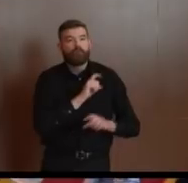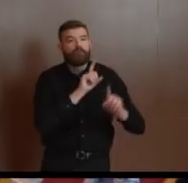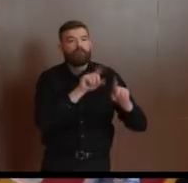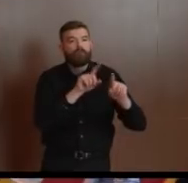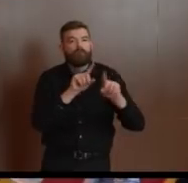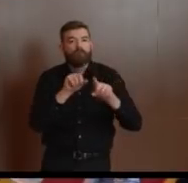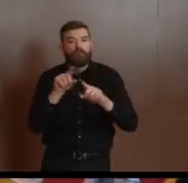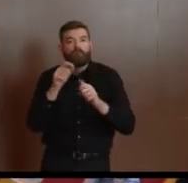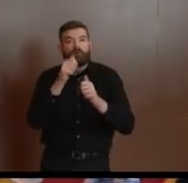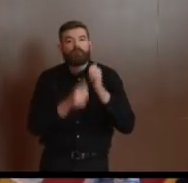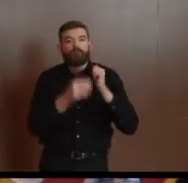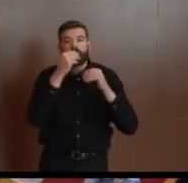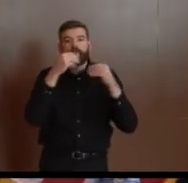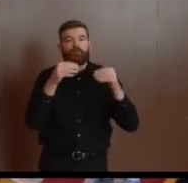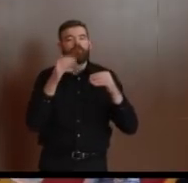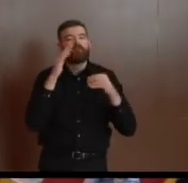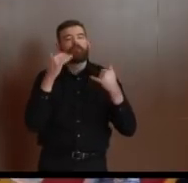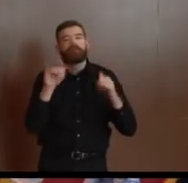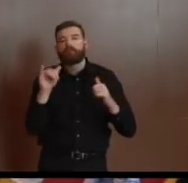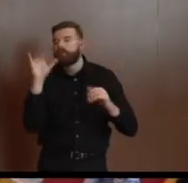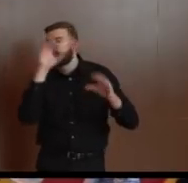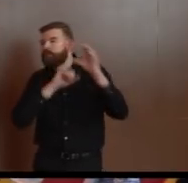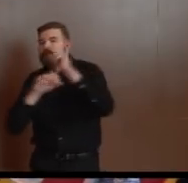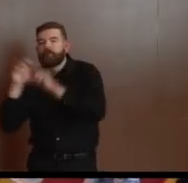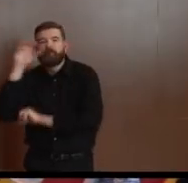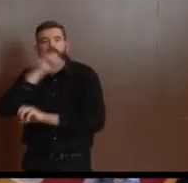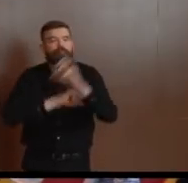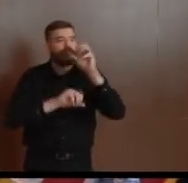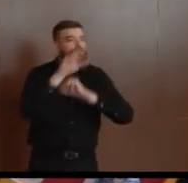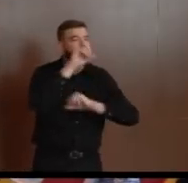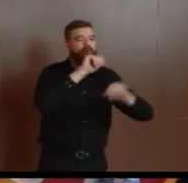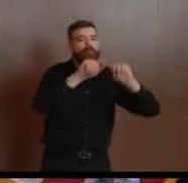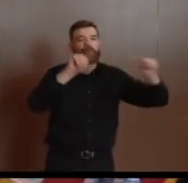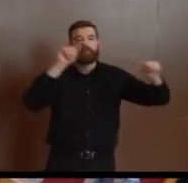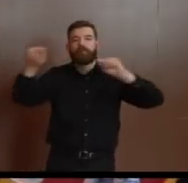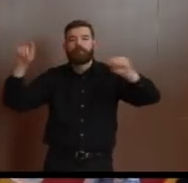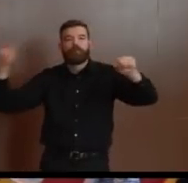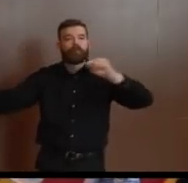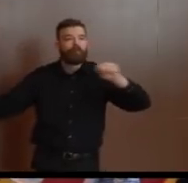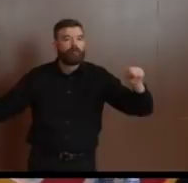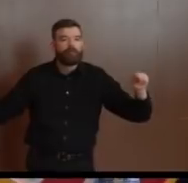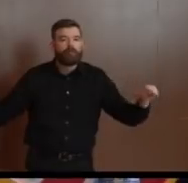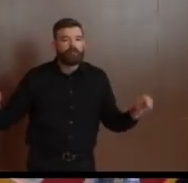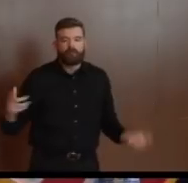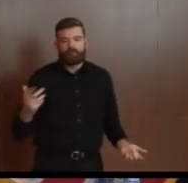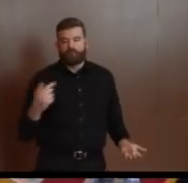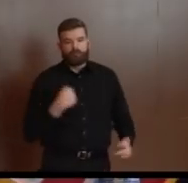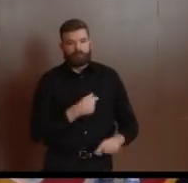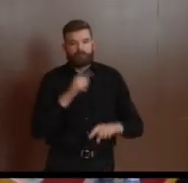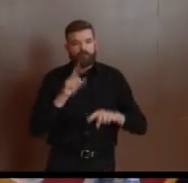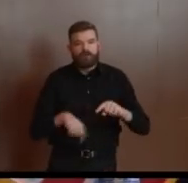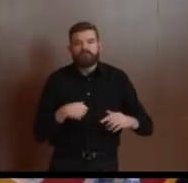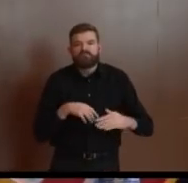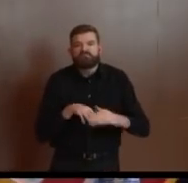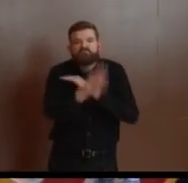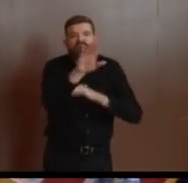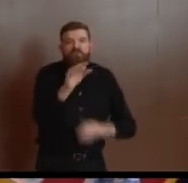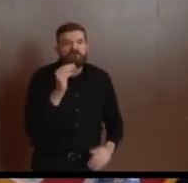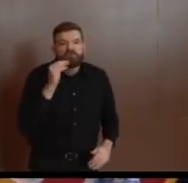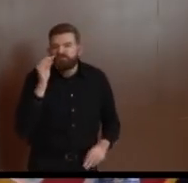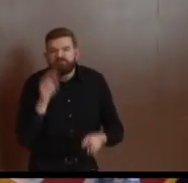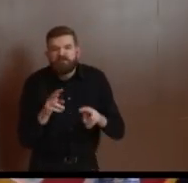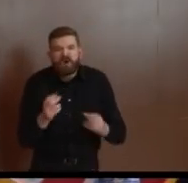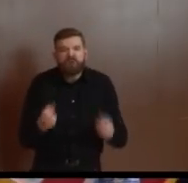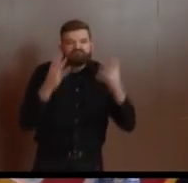people's houses, is the obvious example, including inside of even in some cases essential